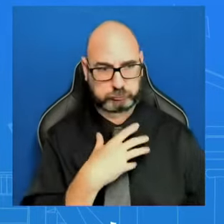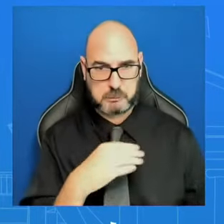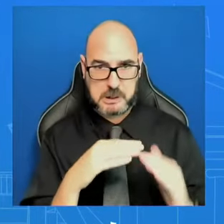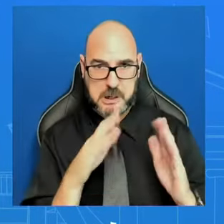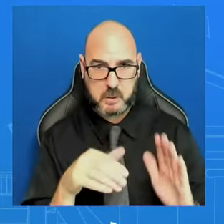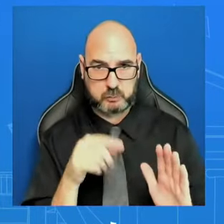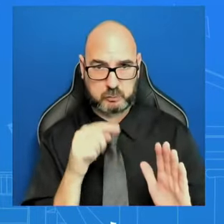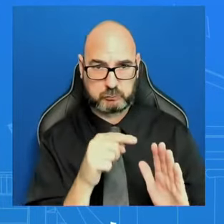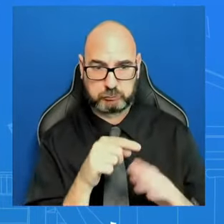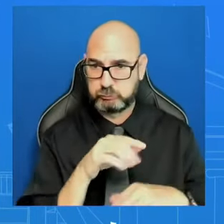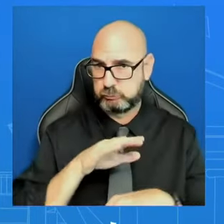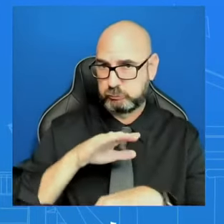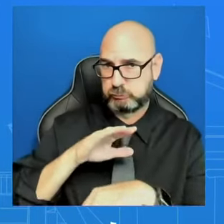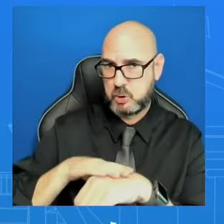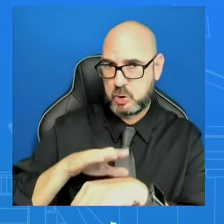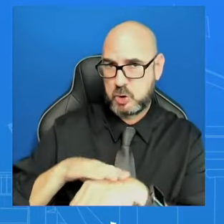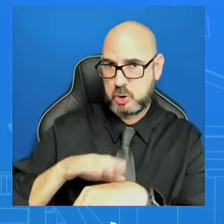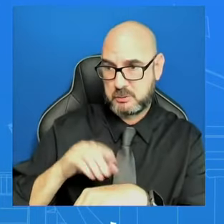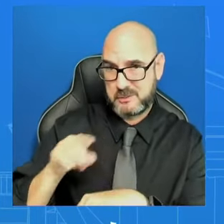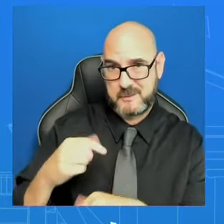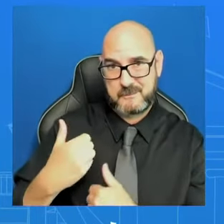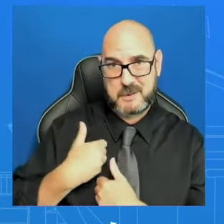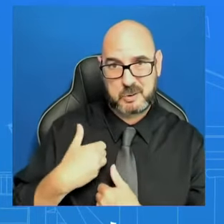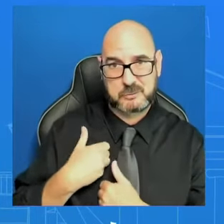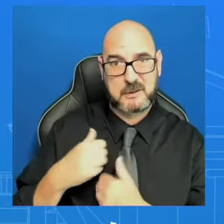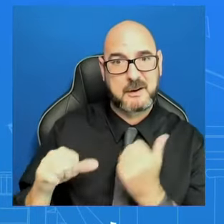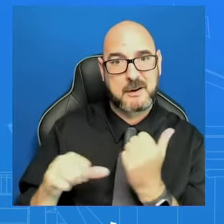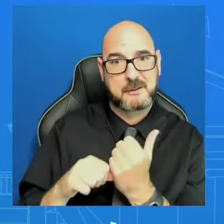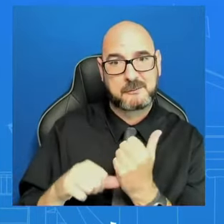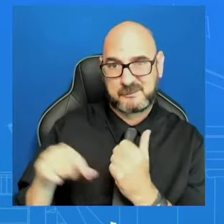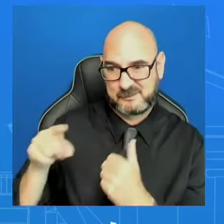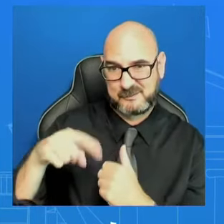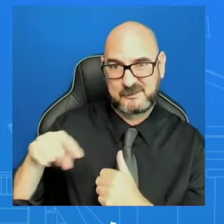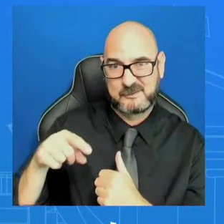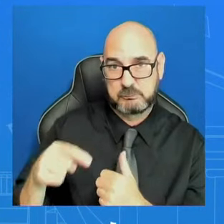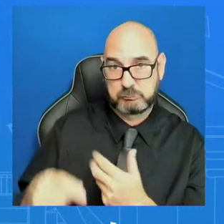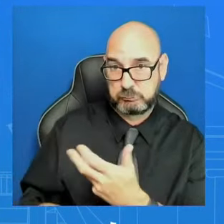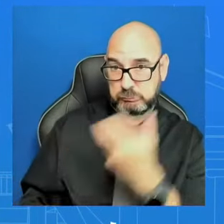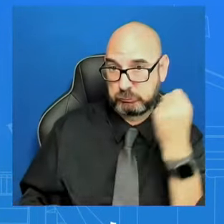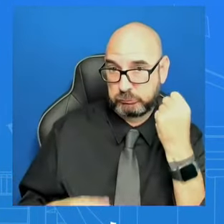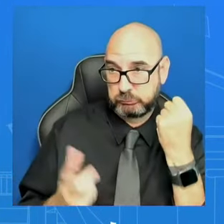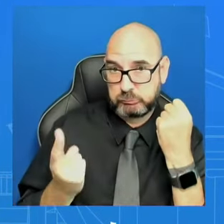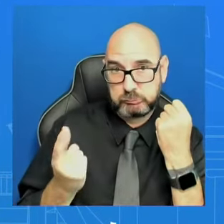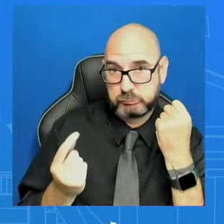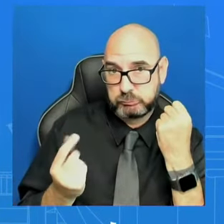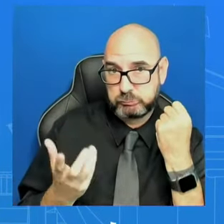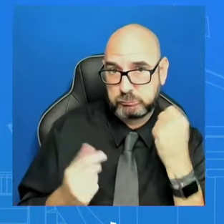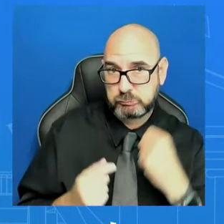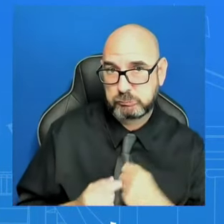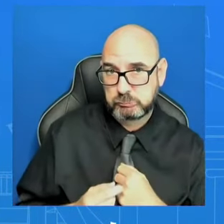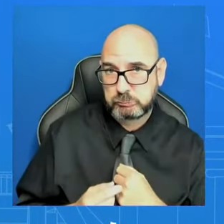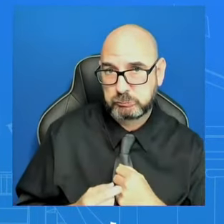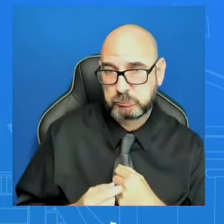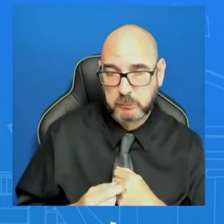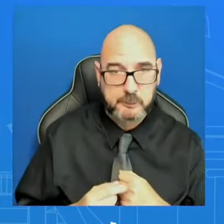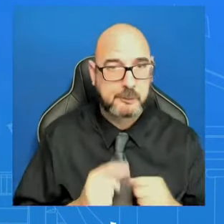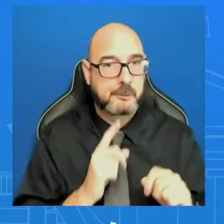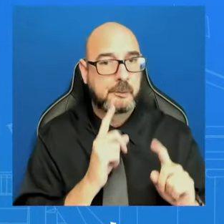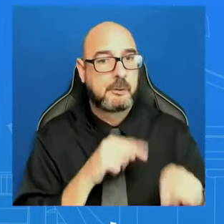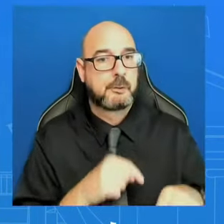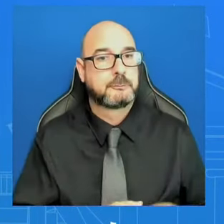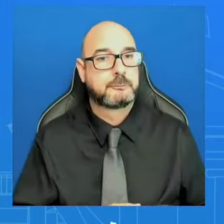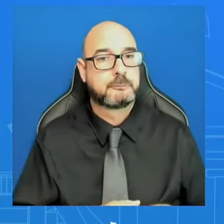military aid? What exactly is the threat here? I think I've stated it pretty clearly.